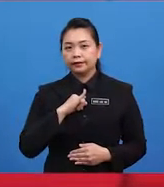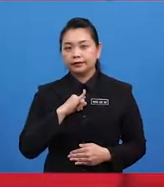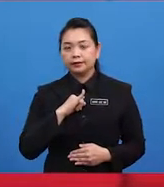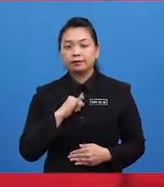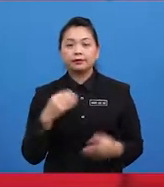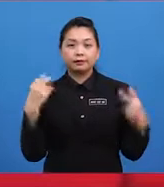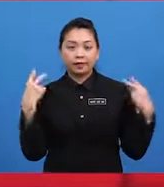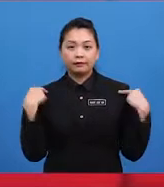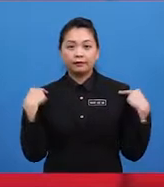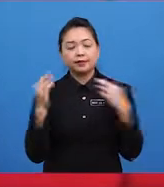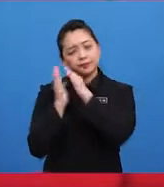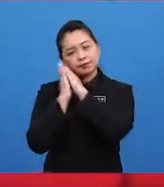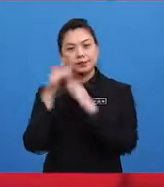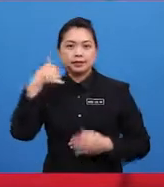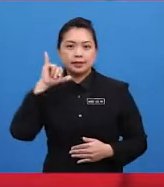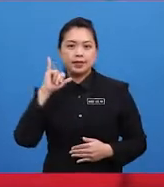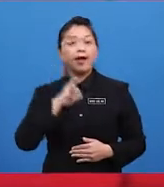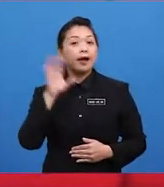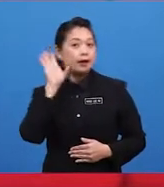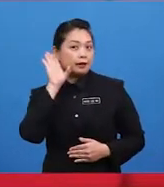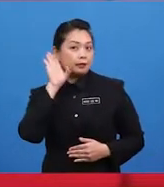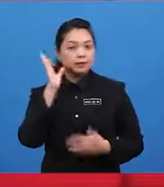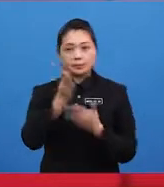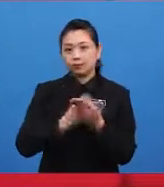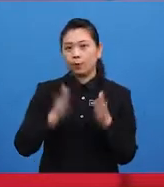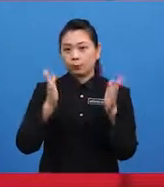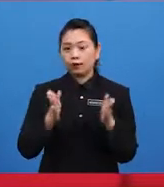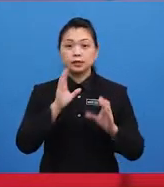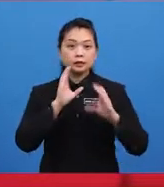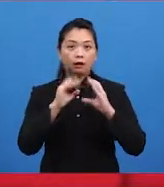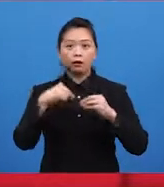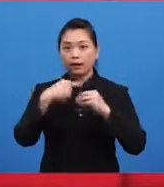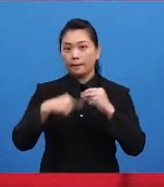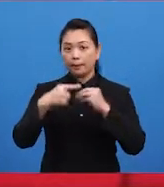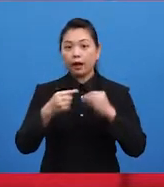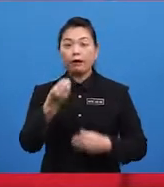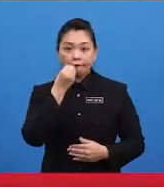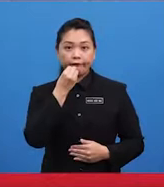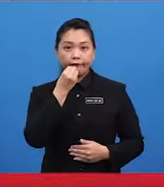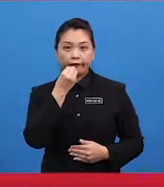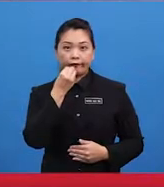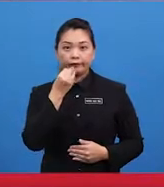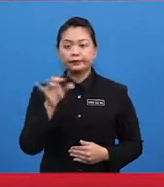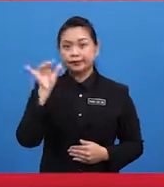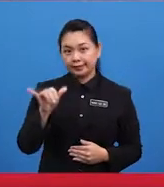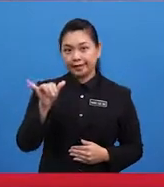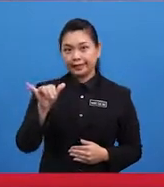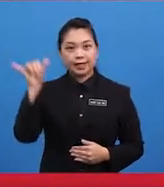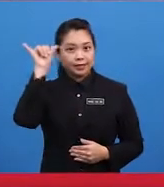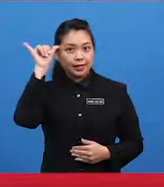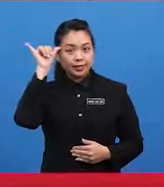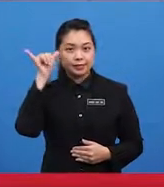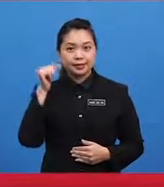yesterday. I heard somebody was talking about food, by the way. Yes, YOLO.